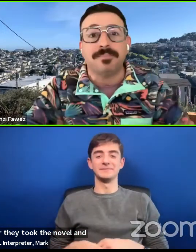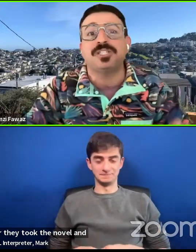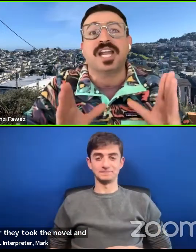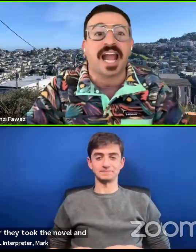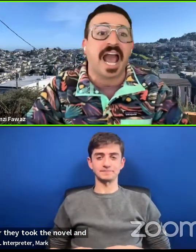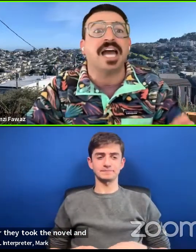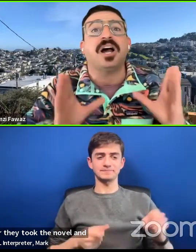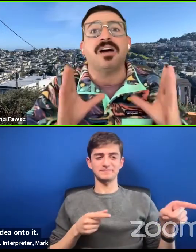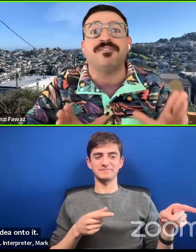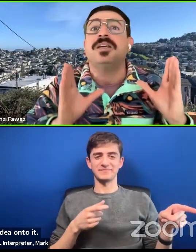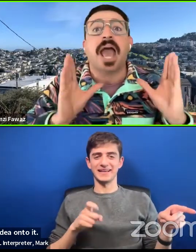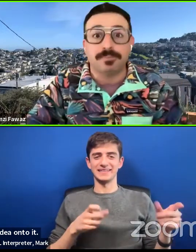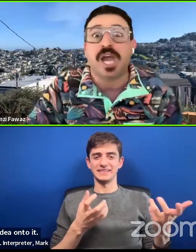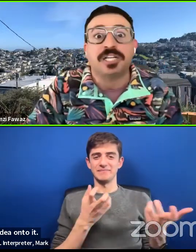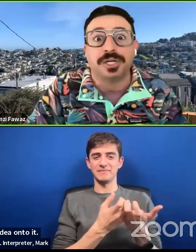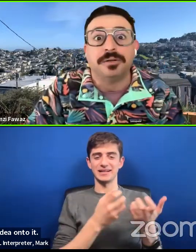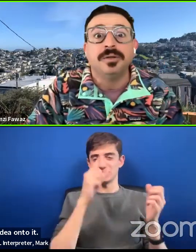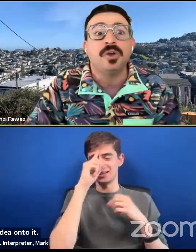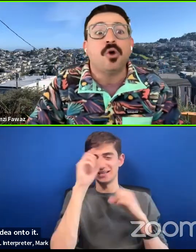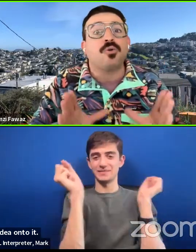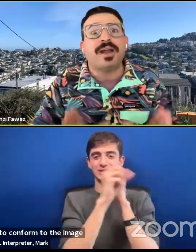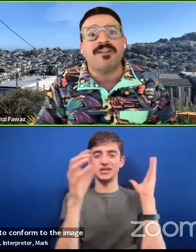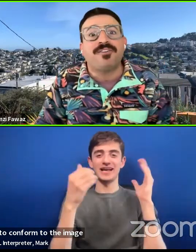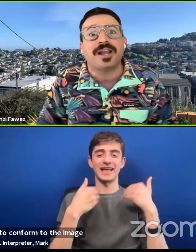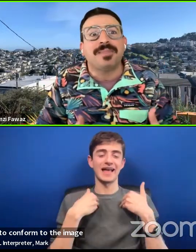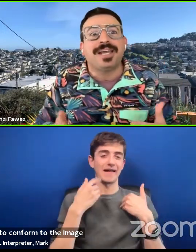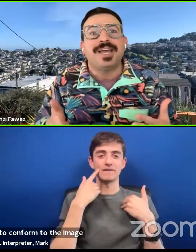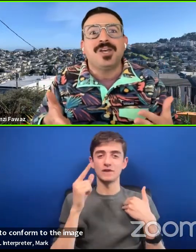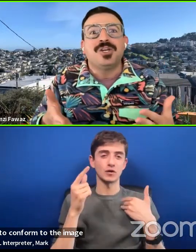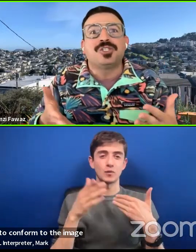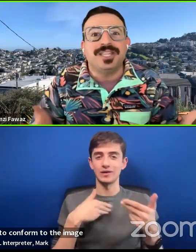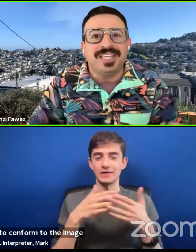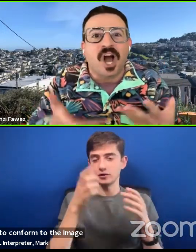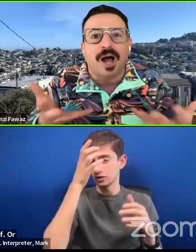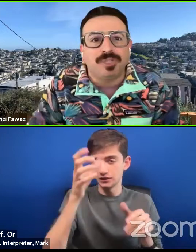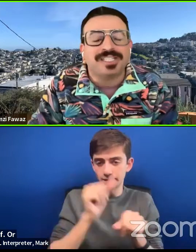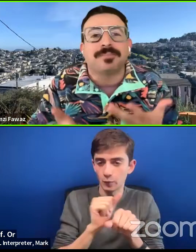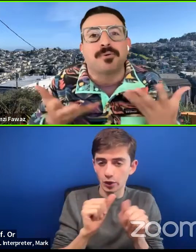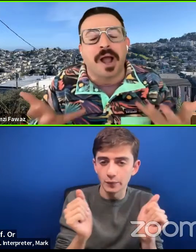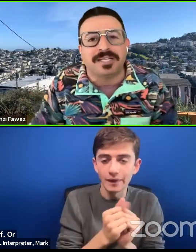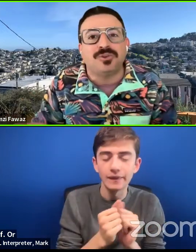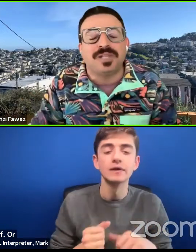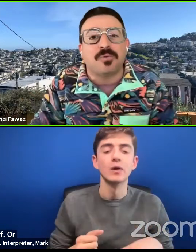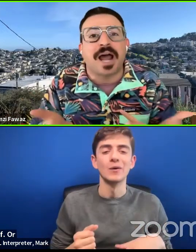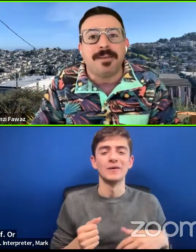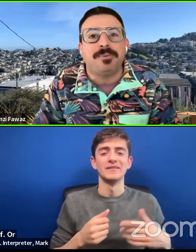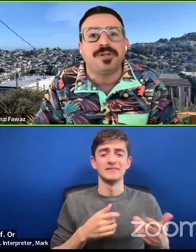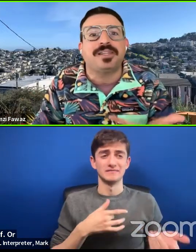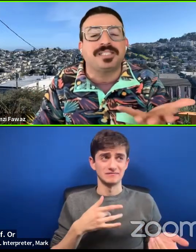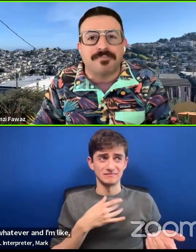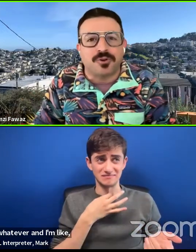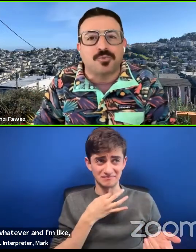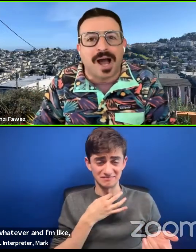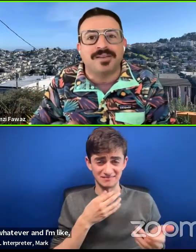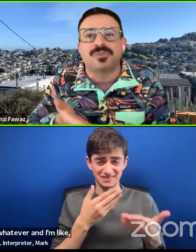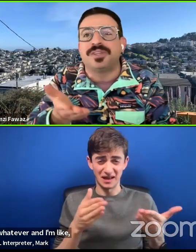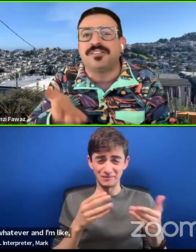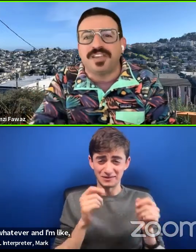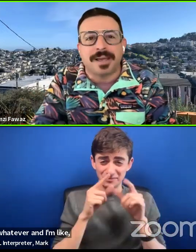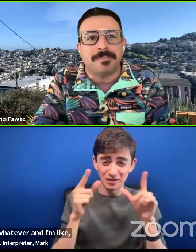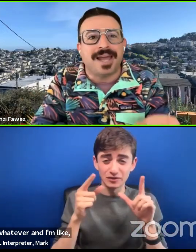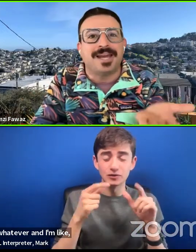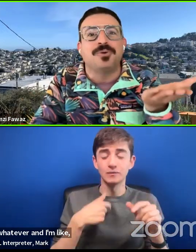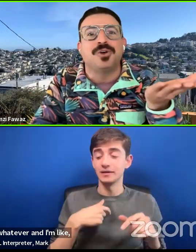conform to the image that I had of abjection, or whatever. And I'm like, shouldn't the object surprise you? Like when I put the separate